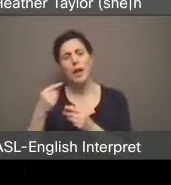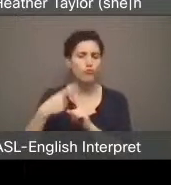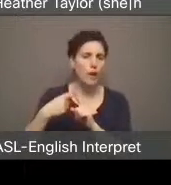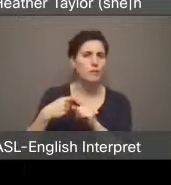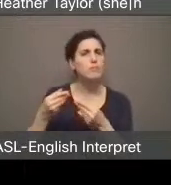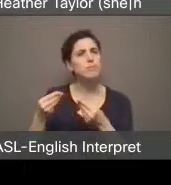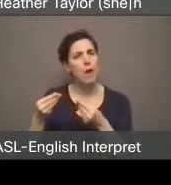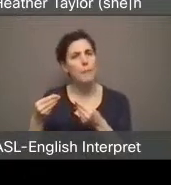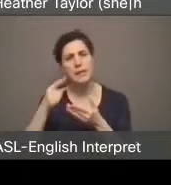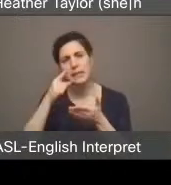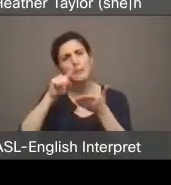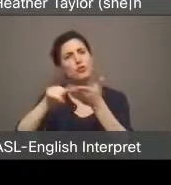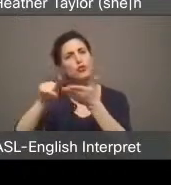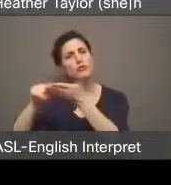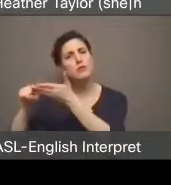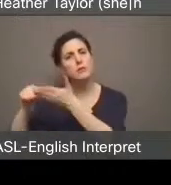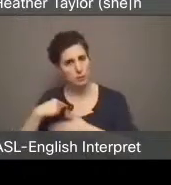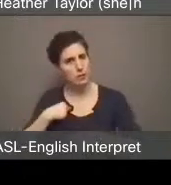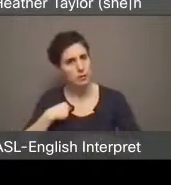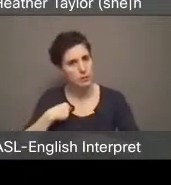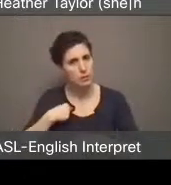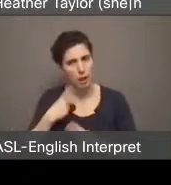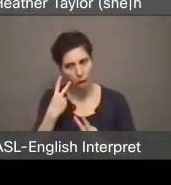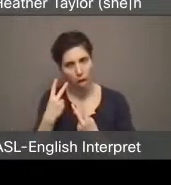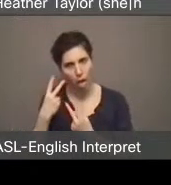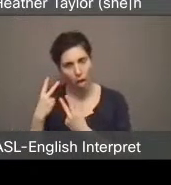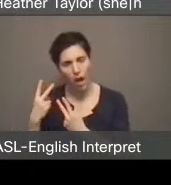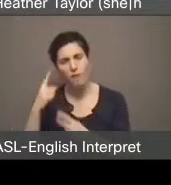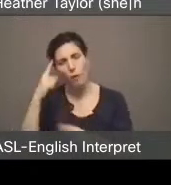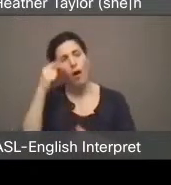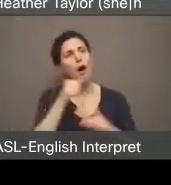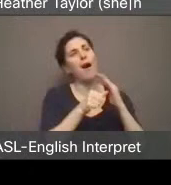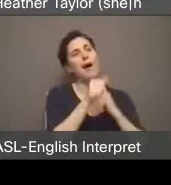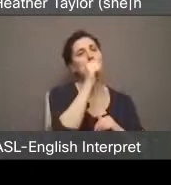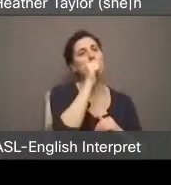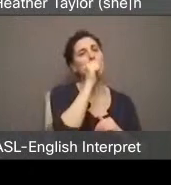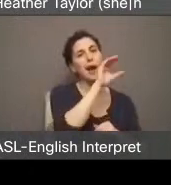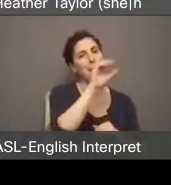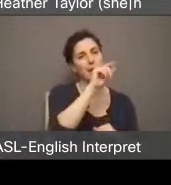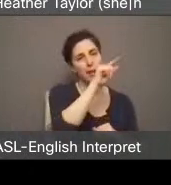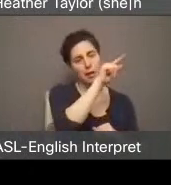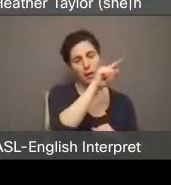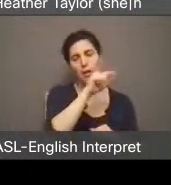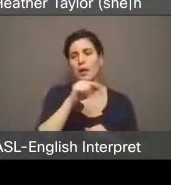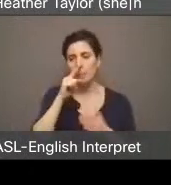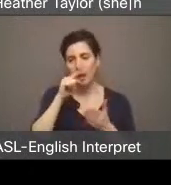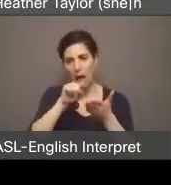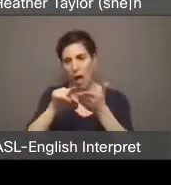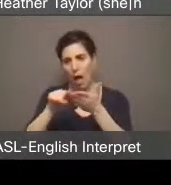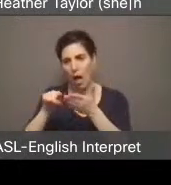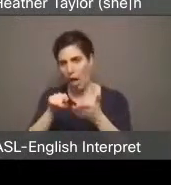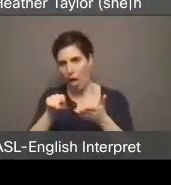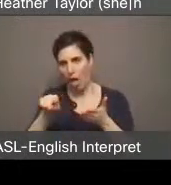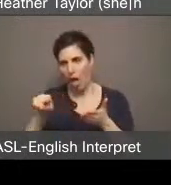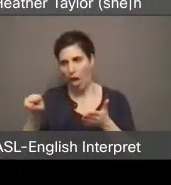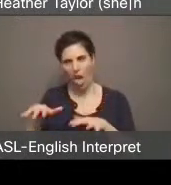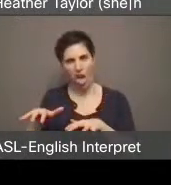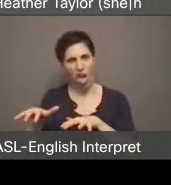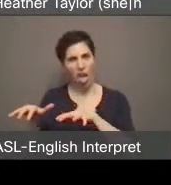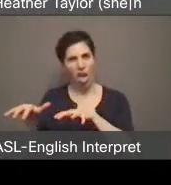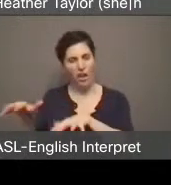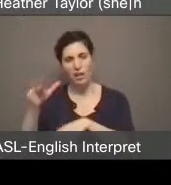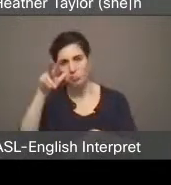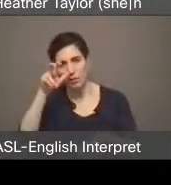inspections for a private company. And the problem is widespread and horrendous.